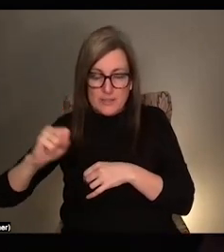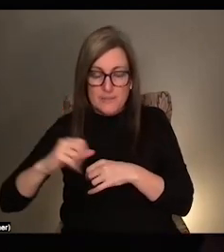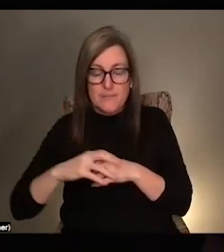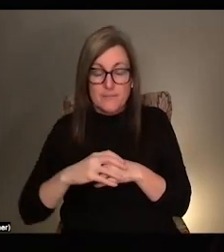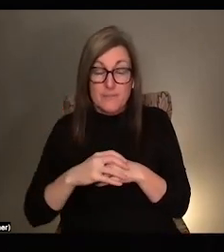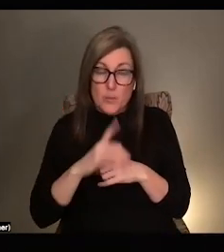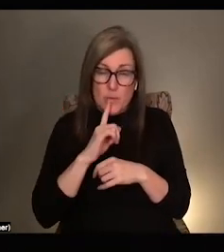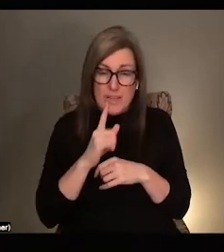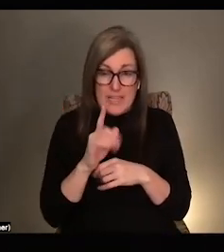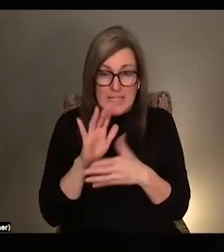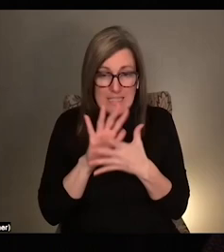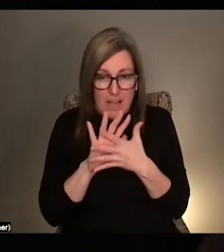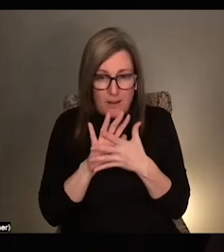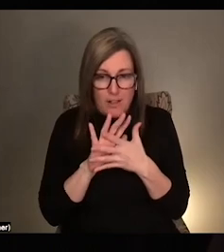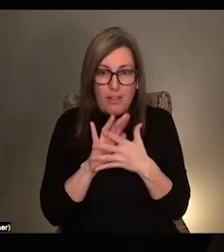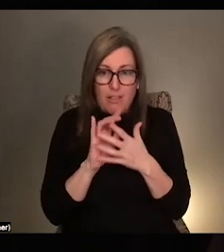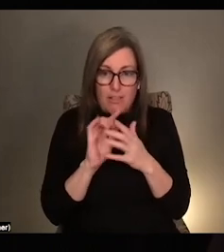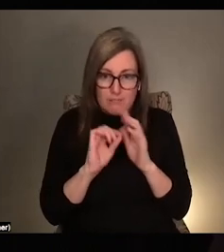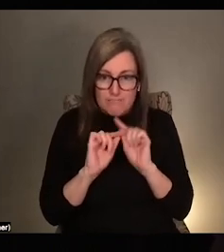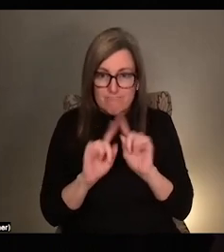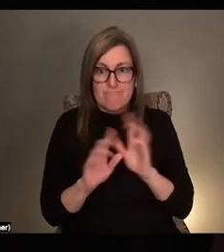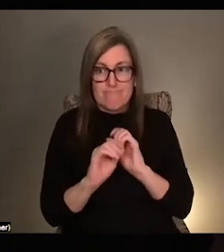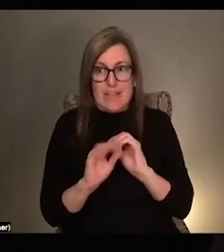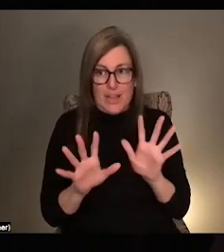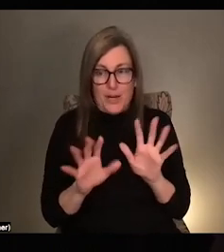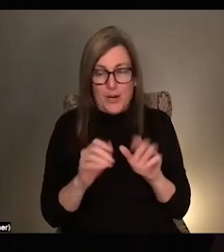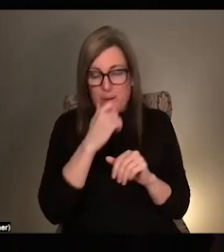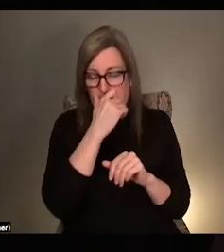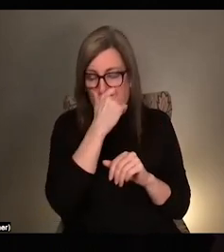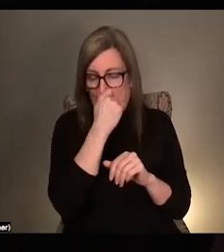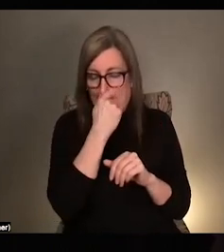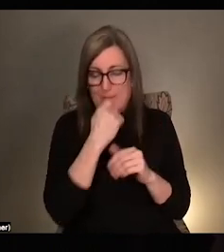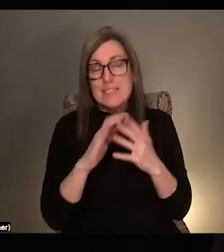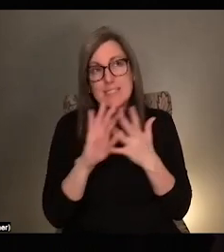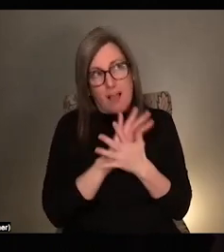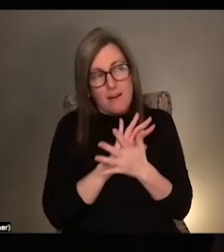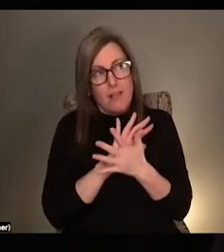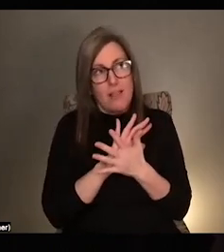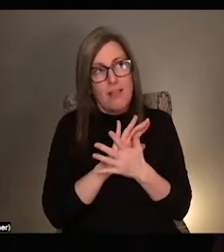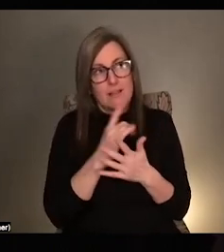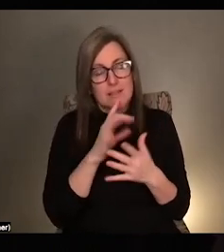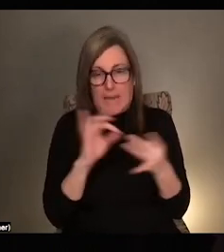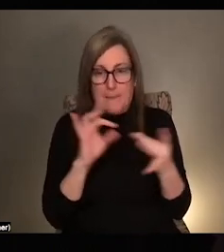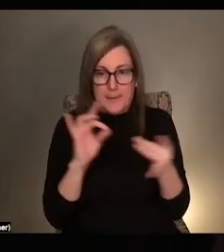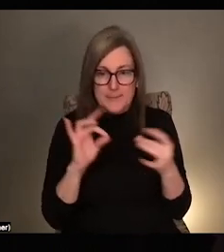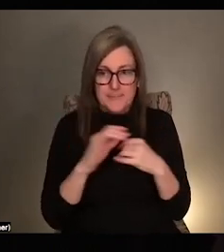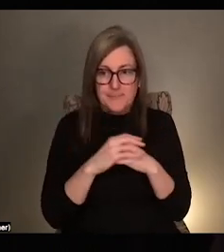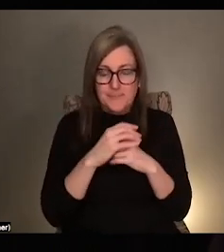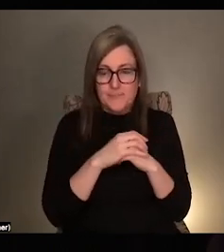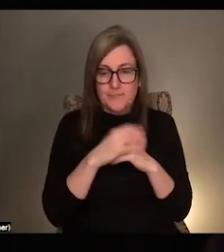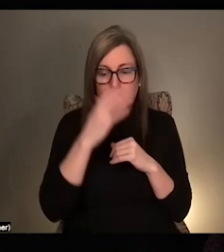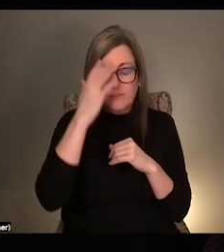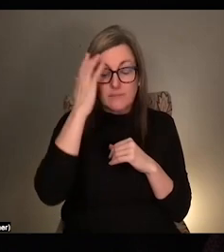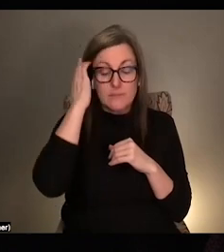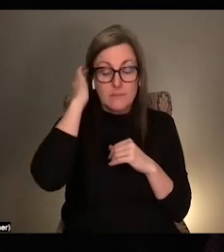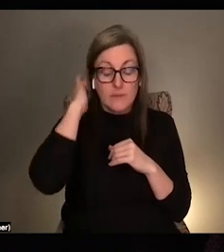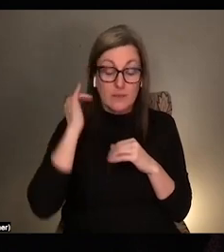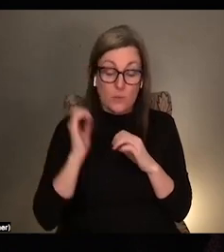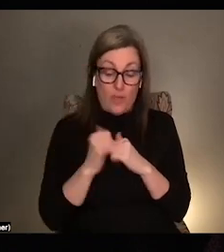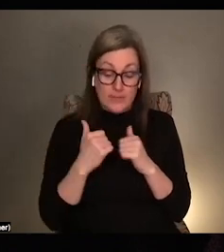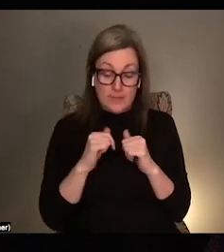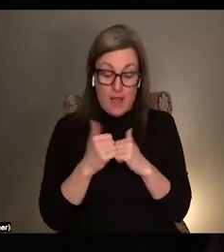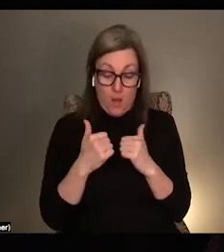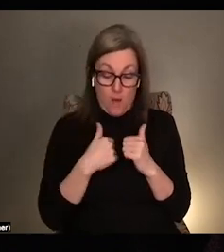that's like how I try to kind of operate. Like it's, um, yeah, these, uh,